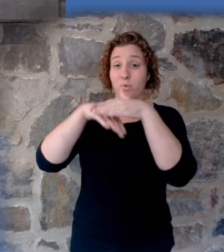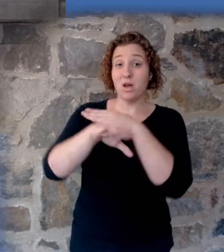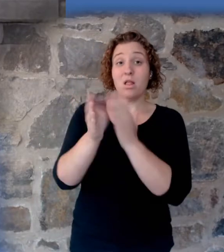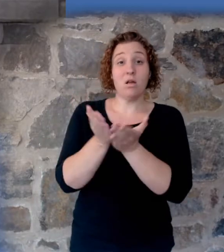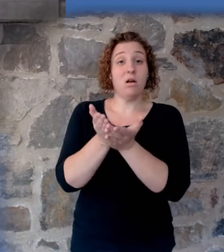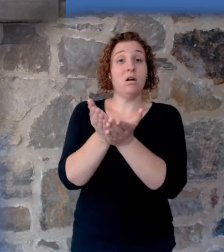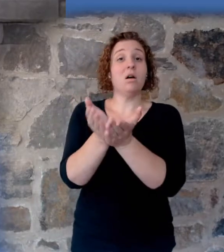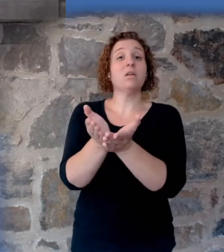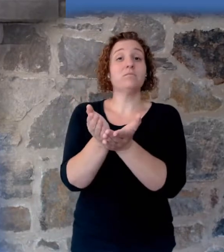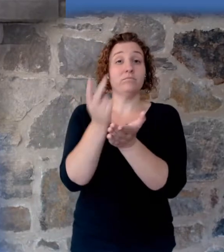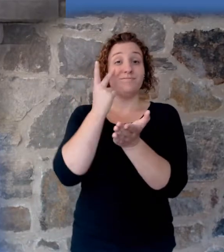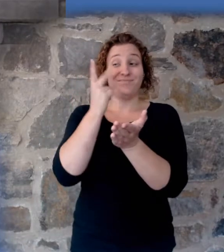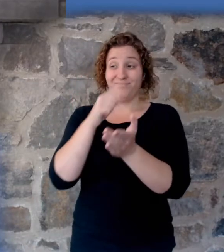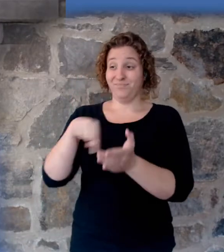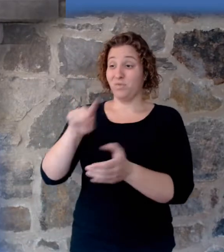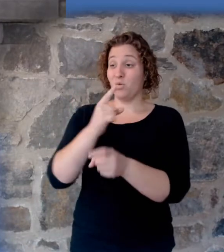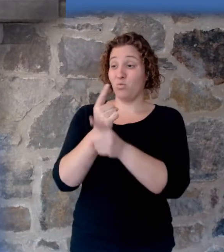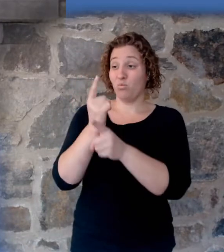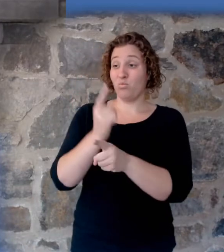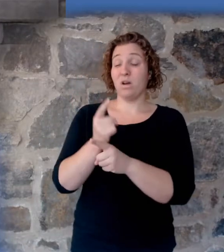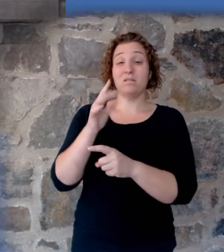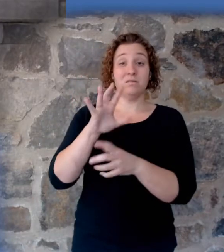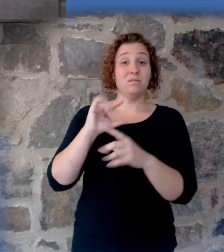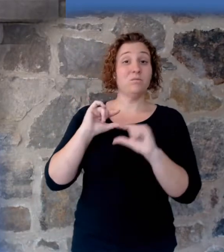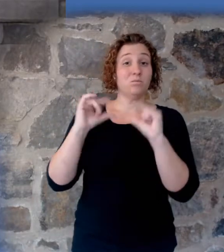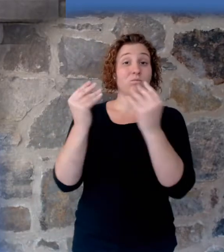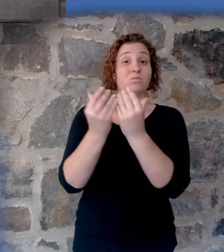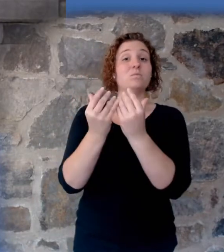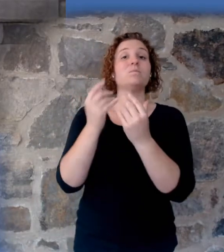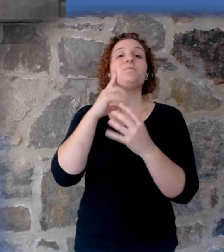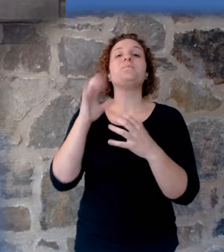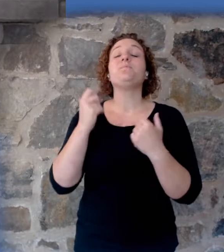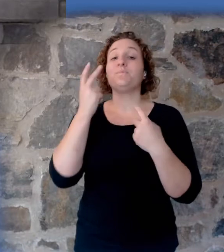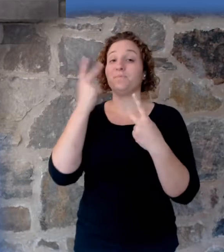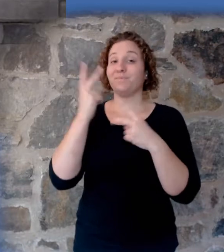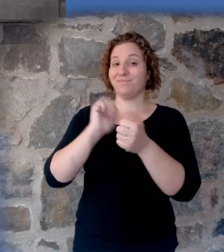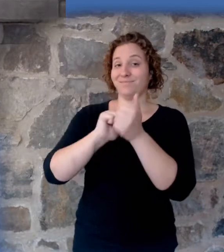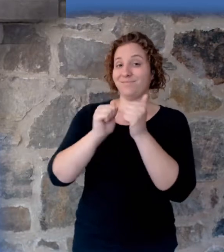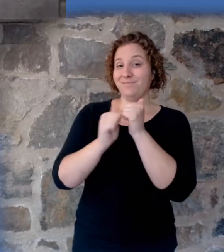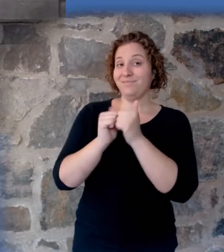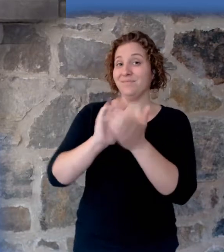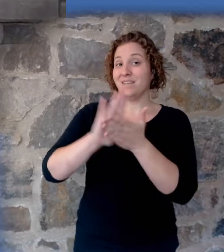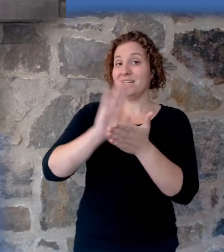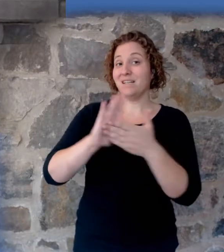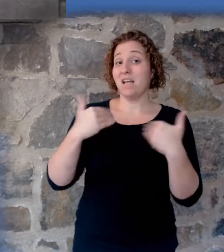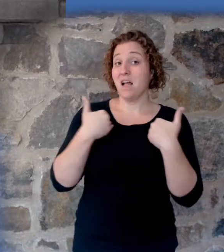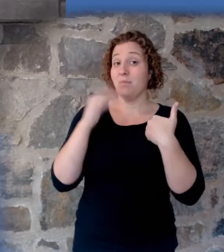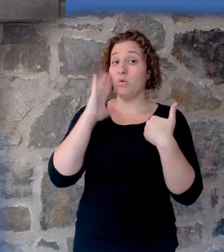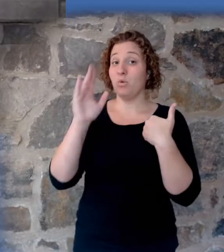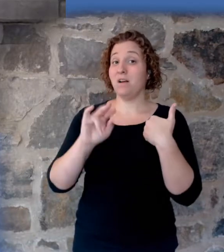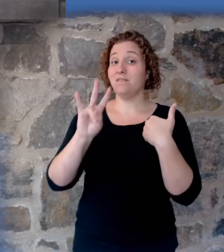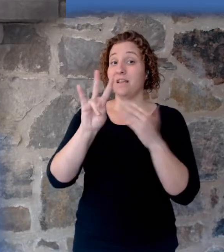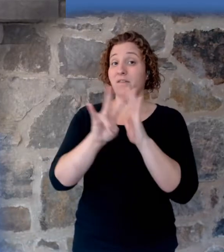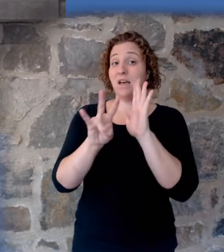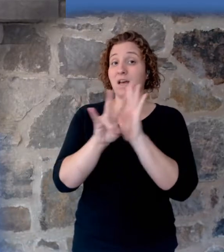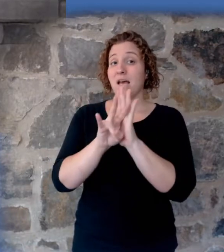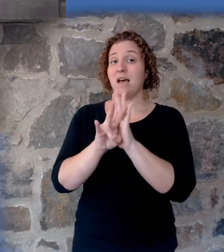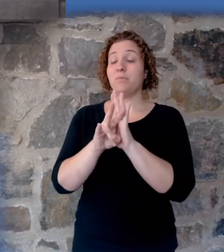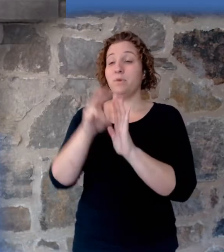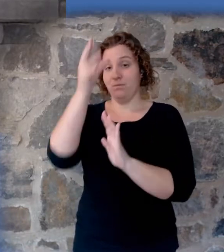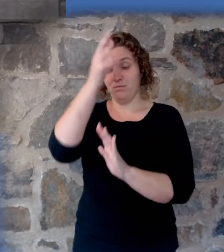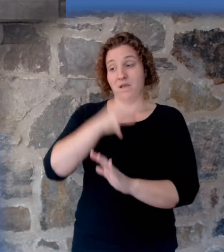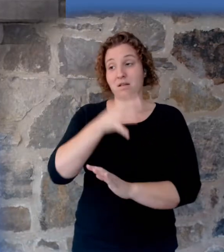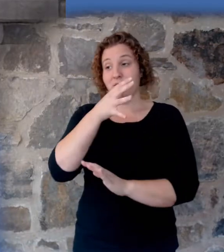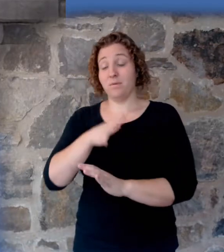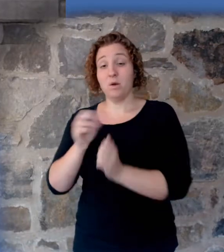righteous before me in this generation. If every clean beast thou shalt take to thee by sevens, the male and his female, and you know from Leviticus